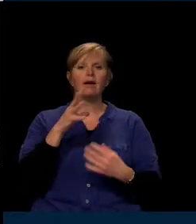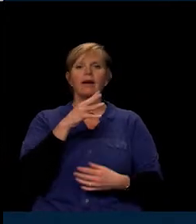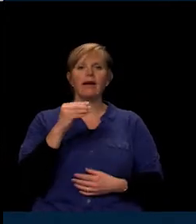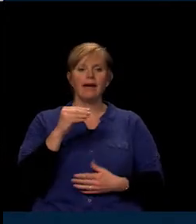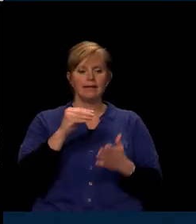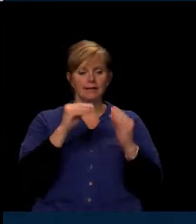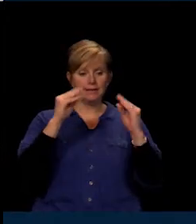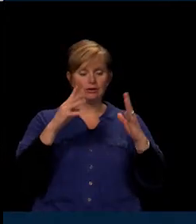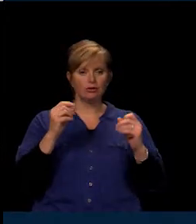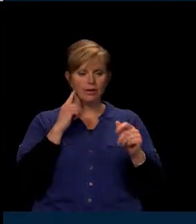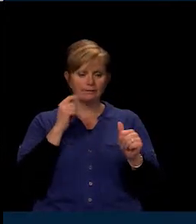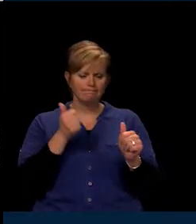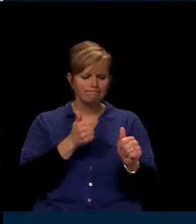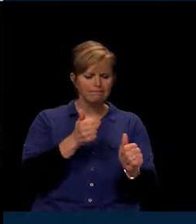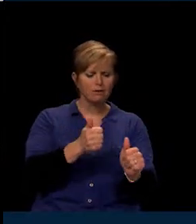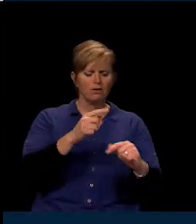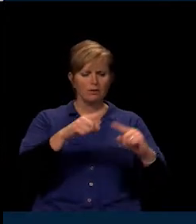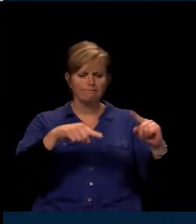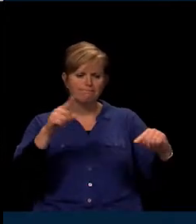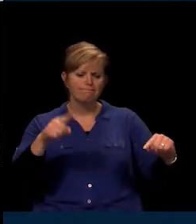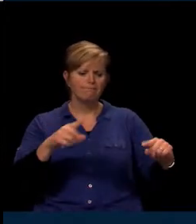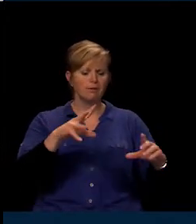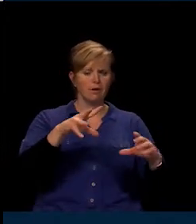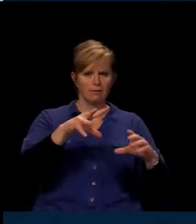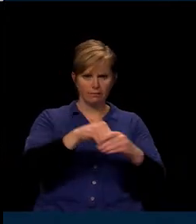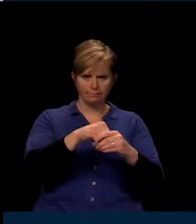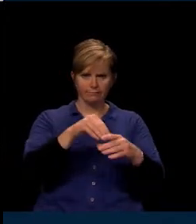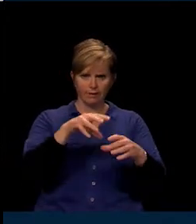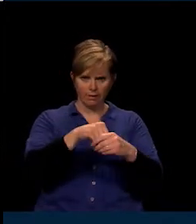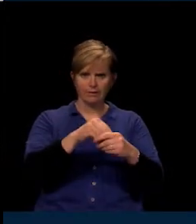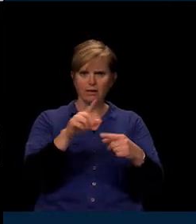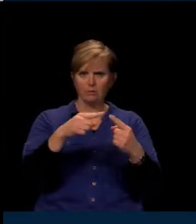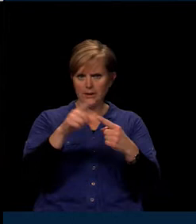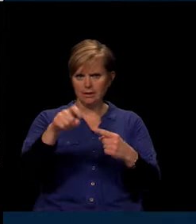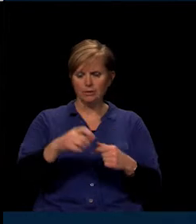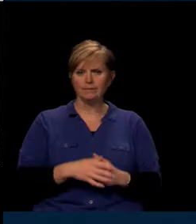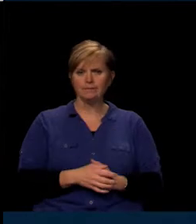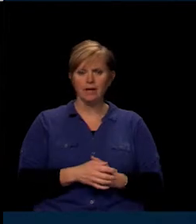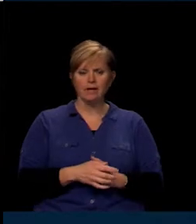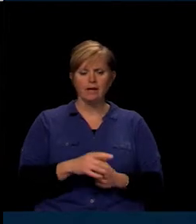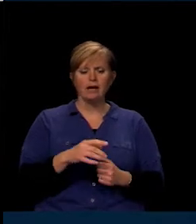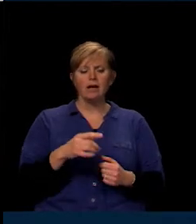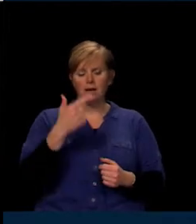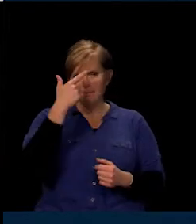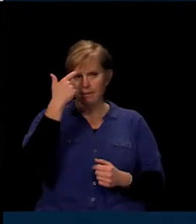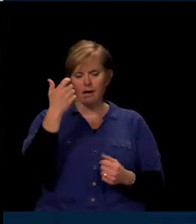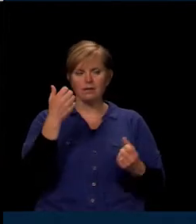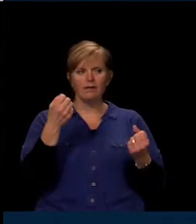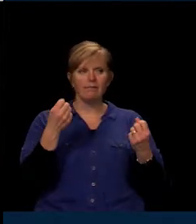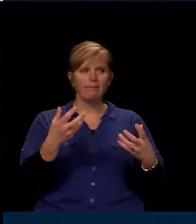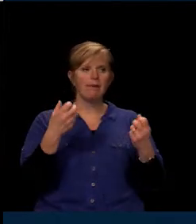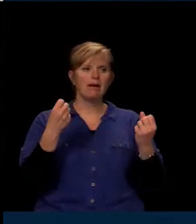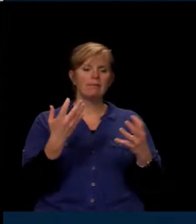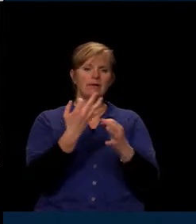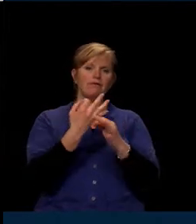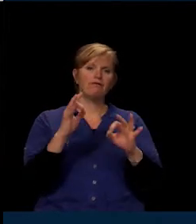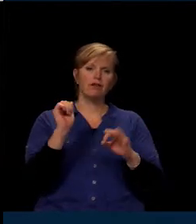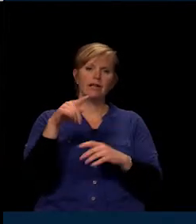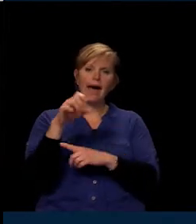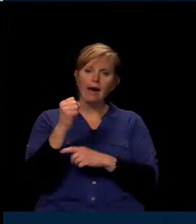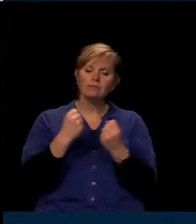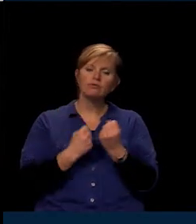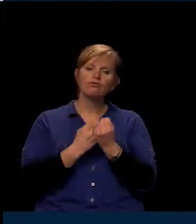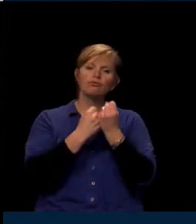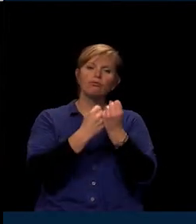of content when applicable. The engagement factor with hundreds of thousands of free apps to support learning